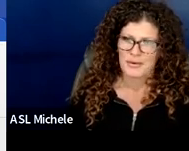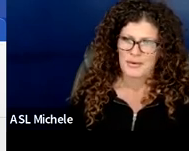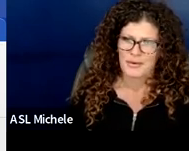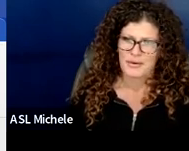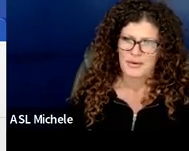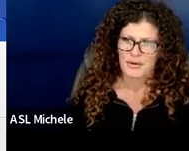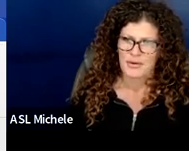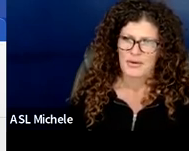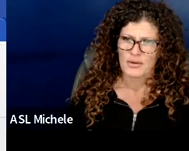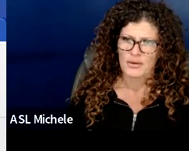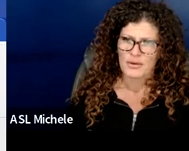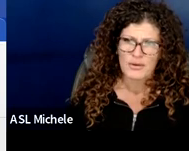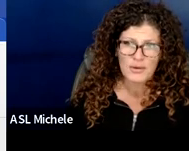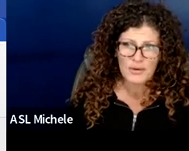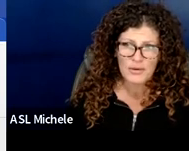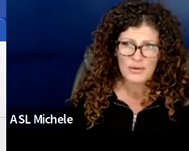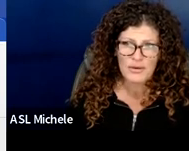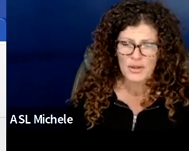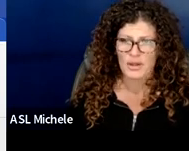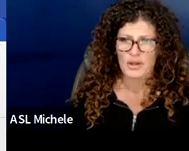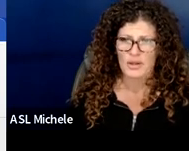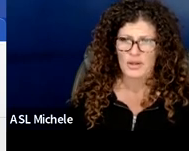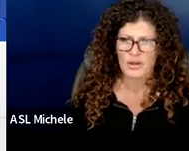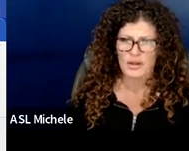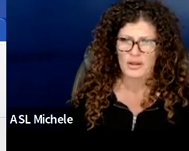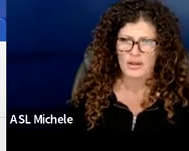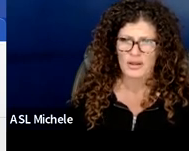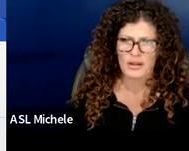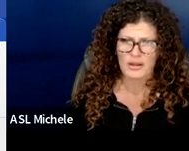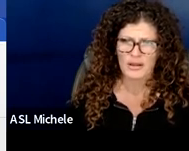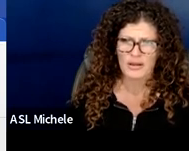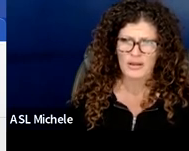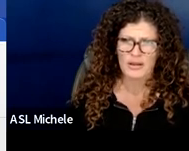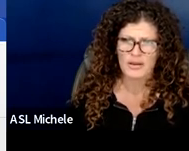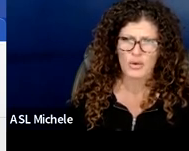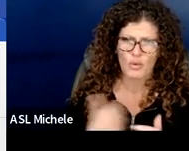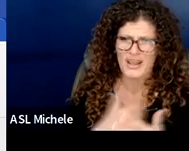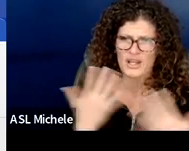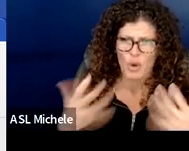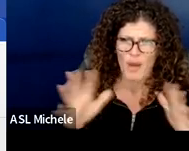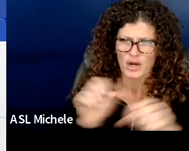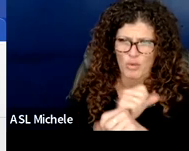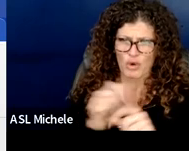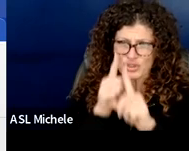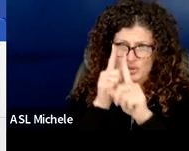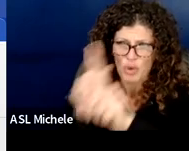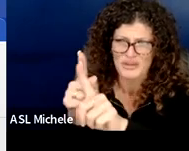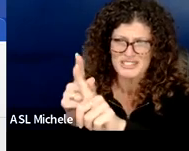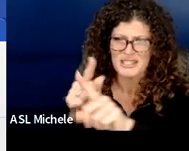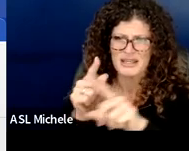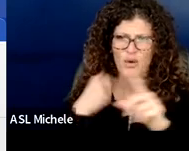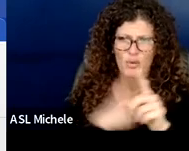towards the elimination of opportunity and achievement gap because it's been decades so